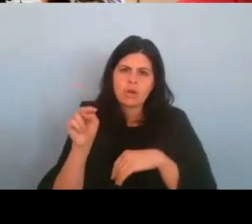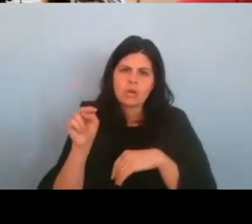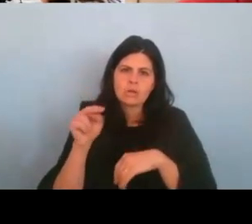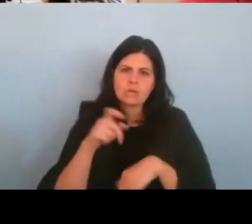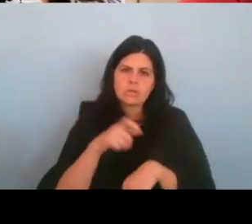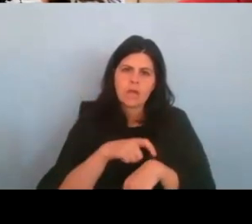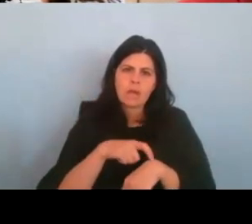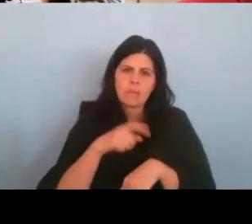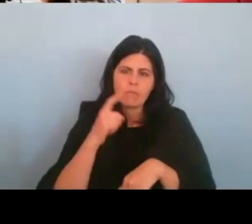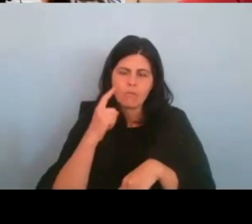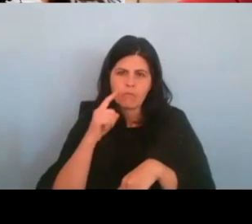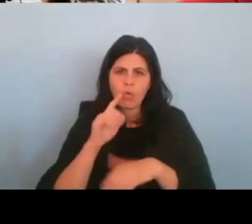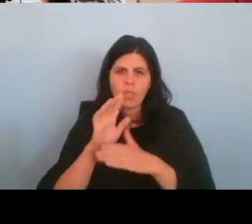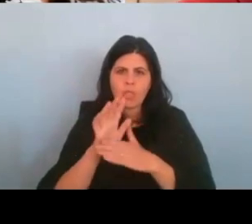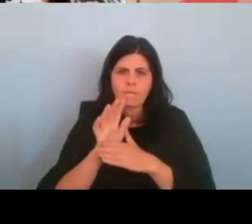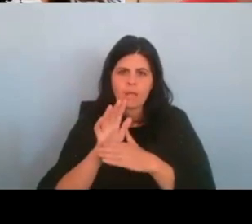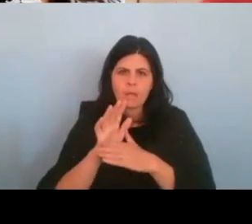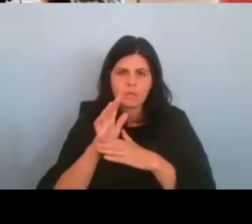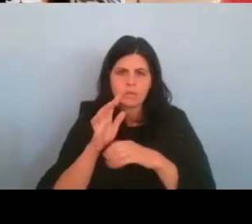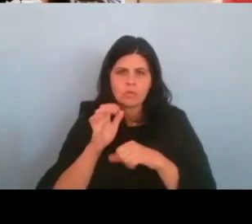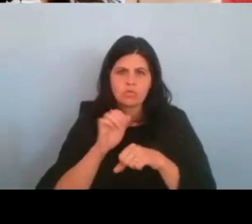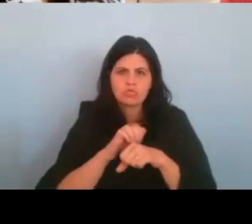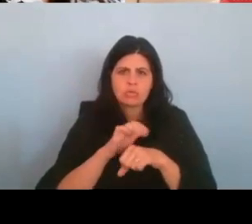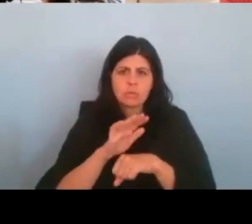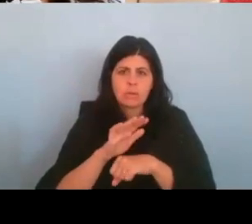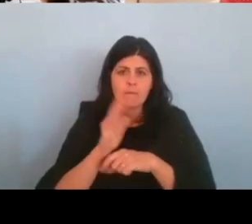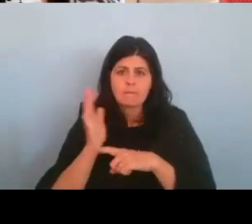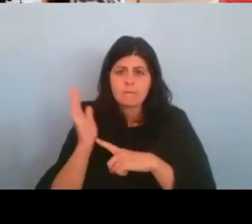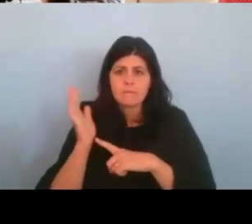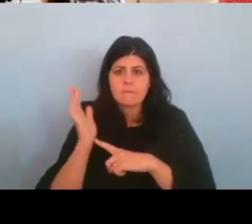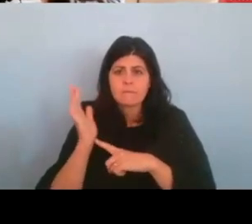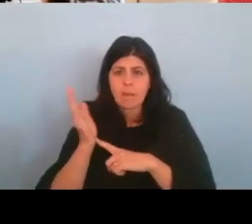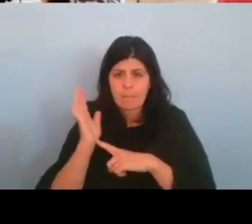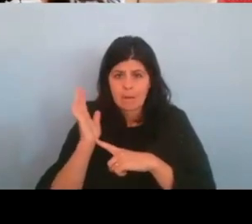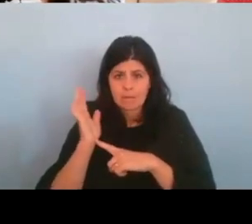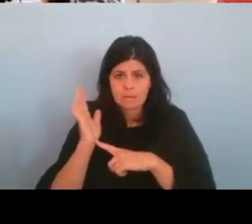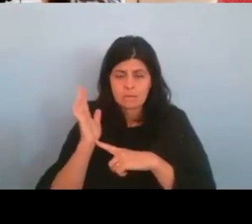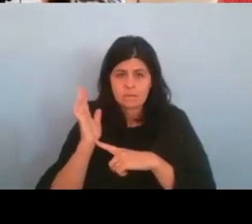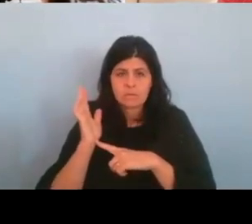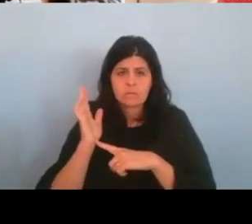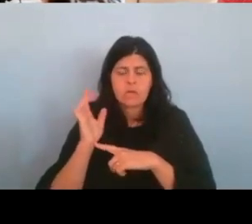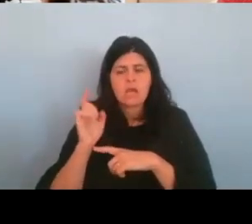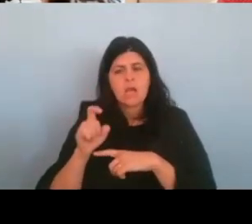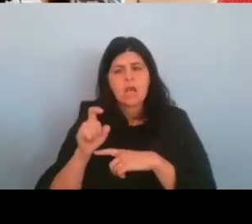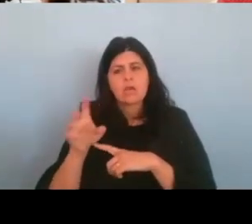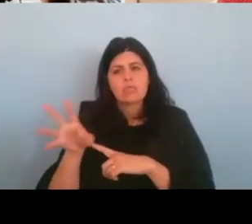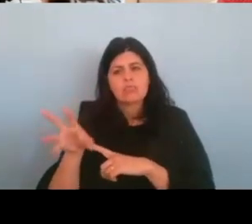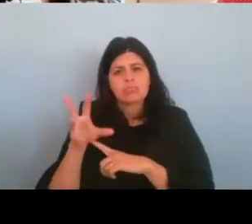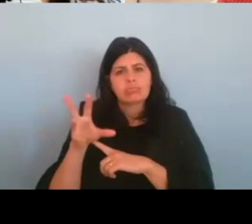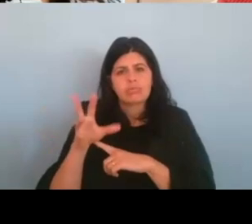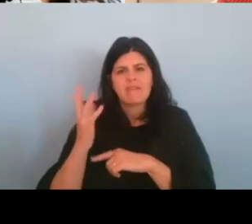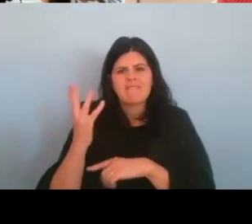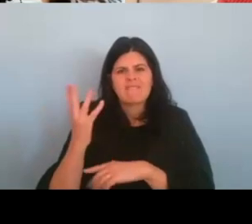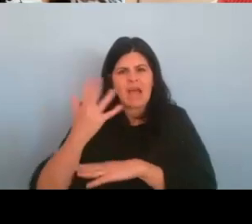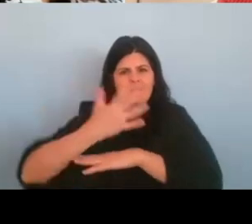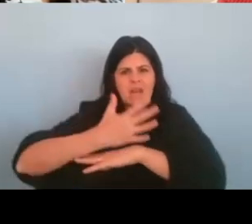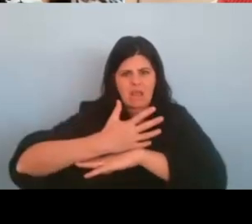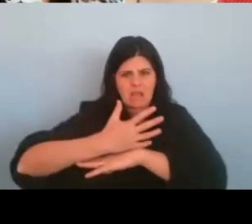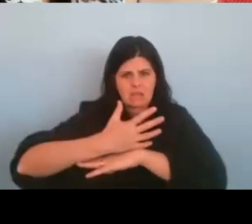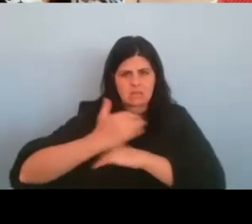uh, uh, film to submit is, um, five minutes and you have to shoot the film in five days. So like, that's,